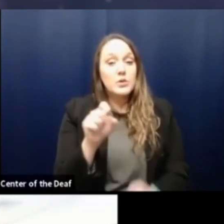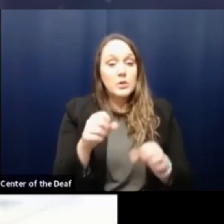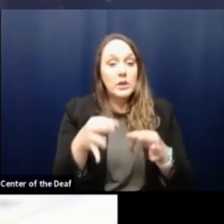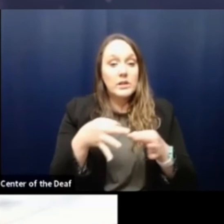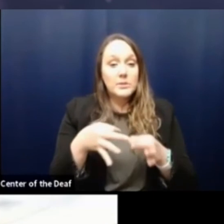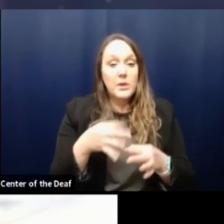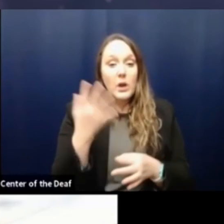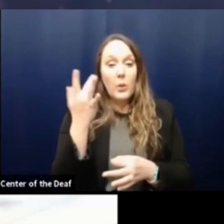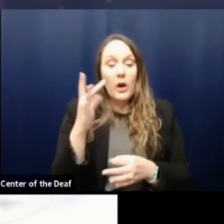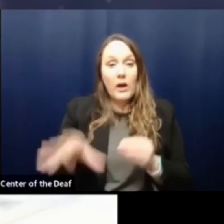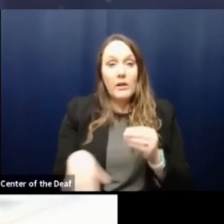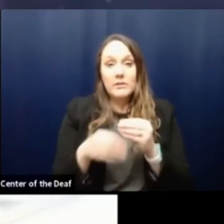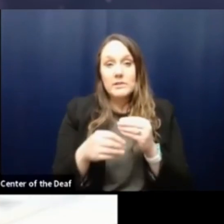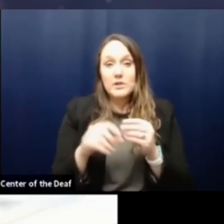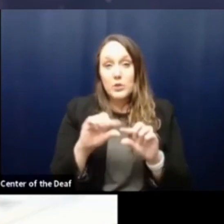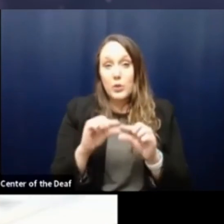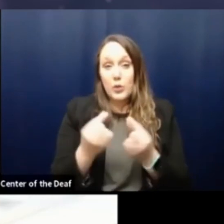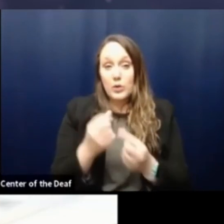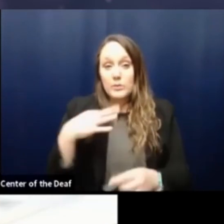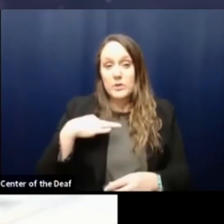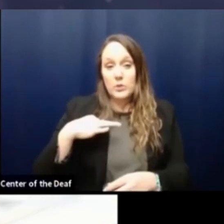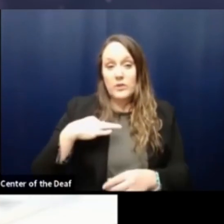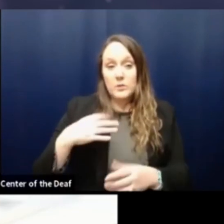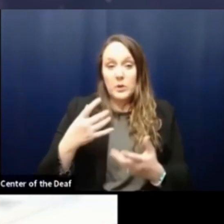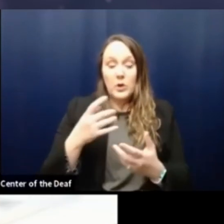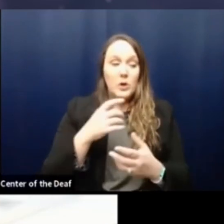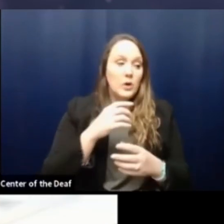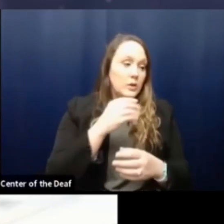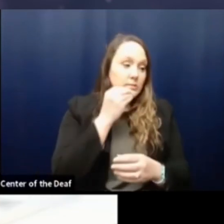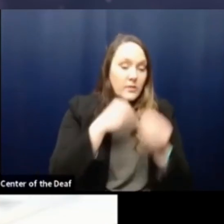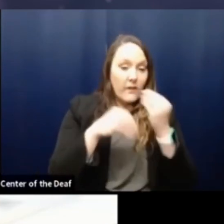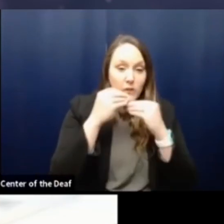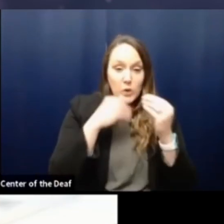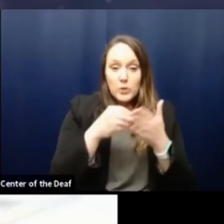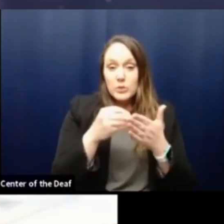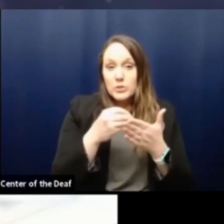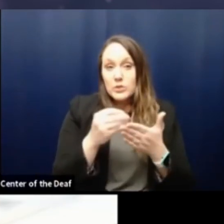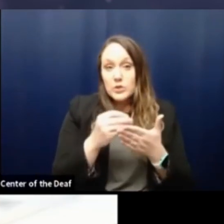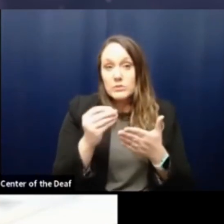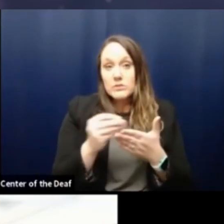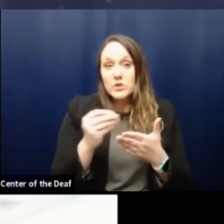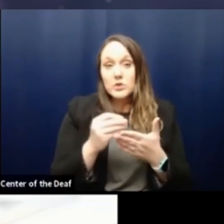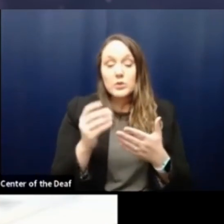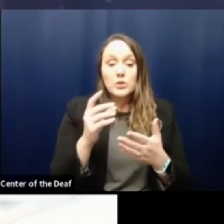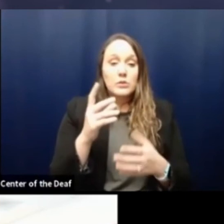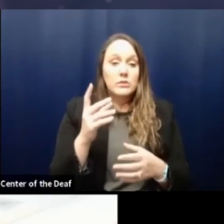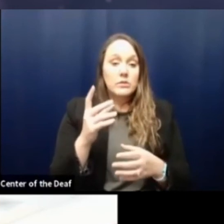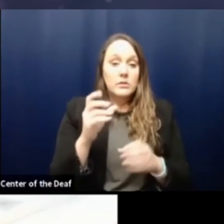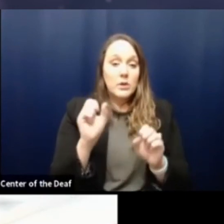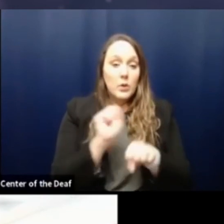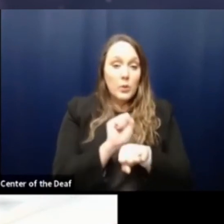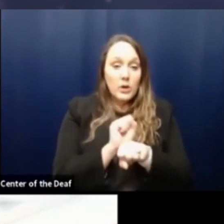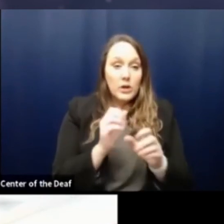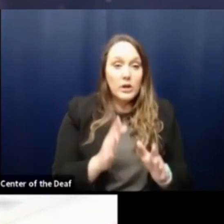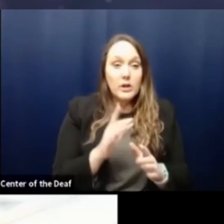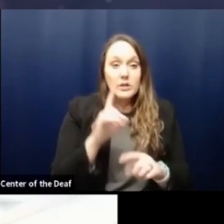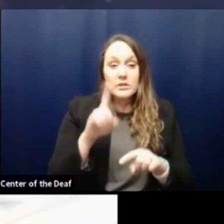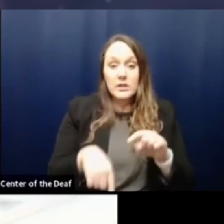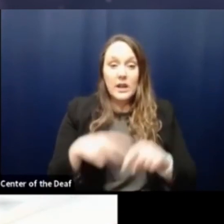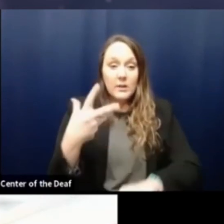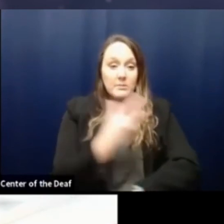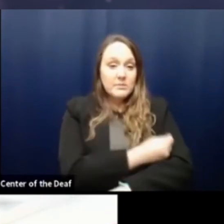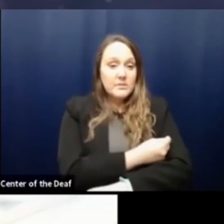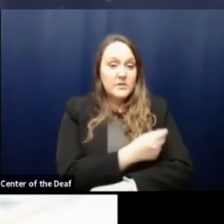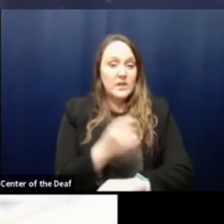groups like those 65 and older grocery store workers, et cetera, could not be vaccinated immediately if they were added to the state's plan?